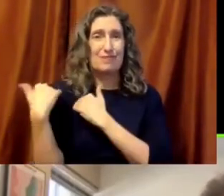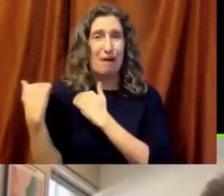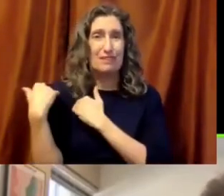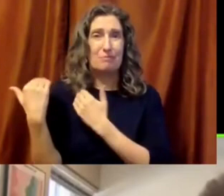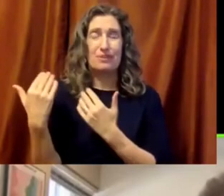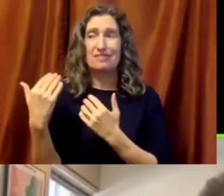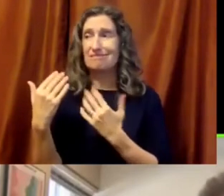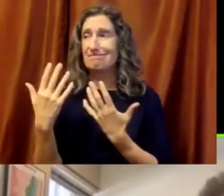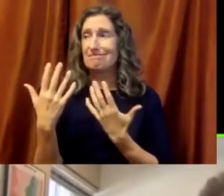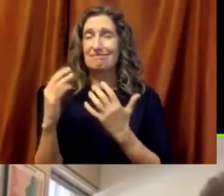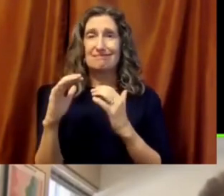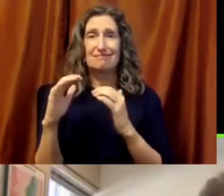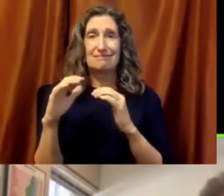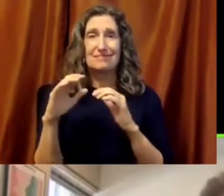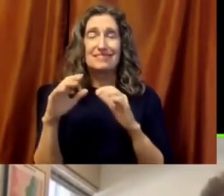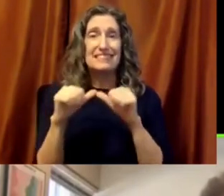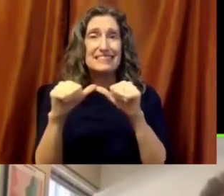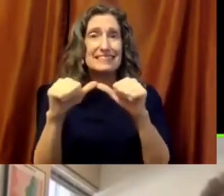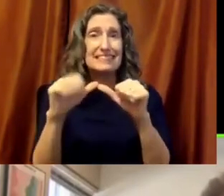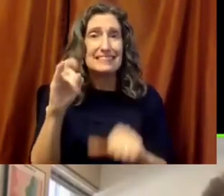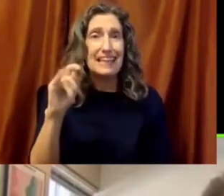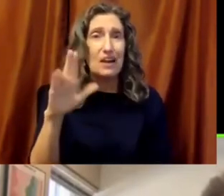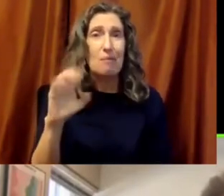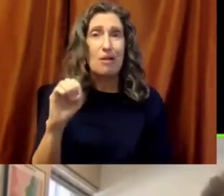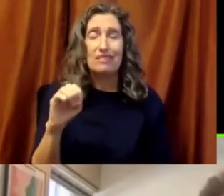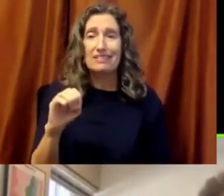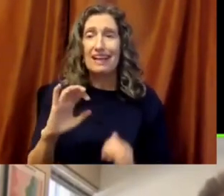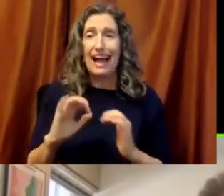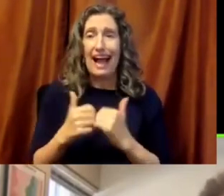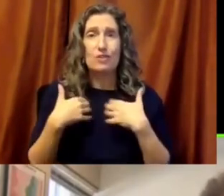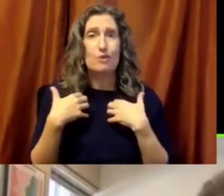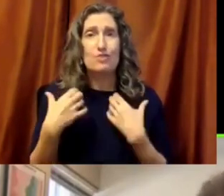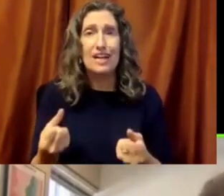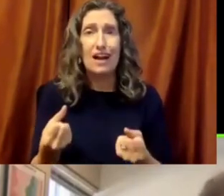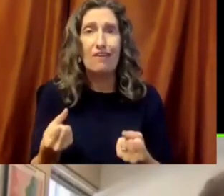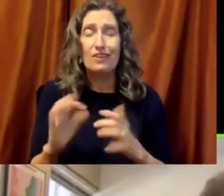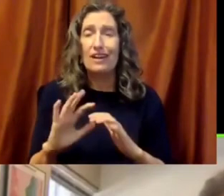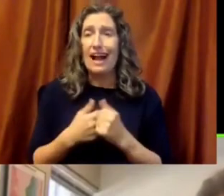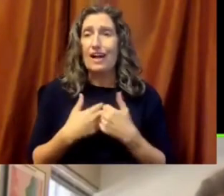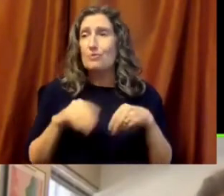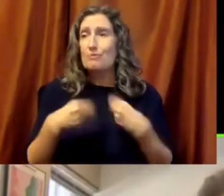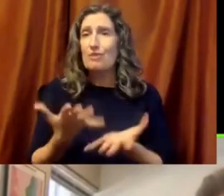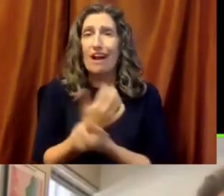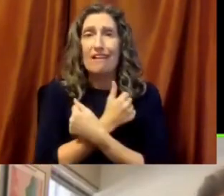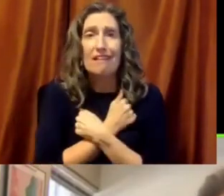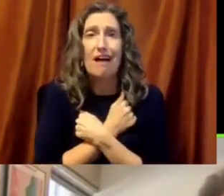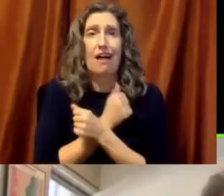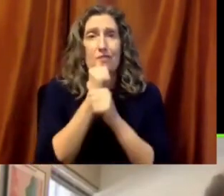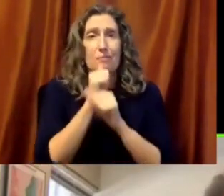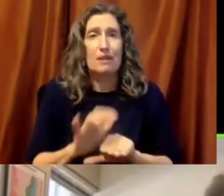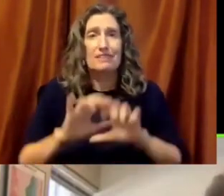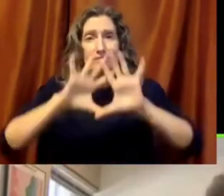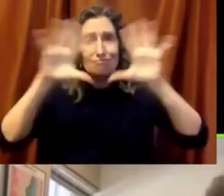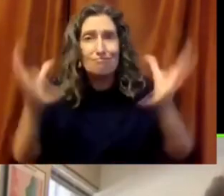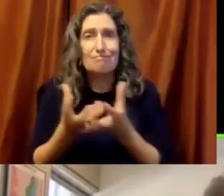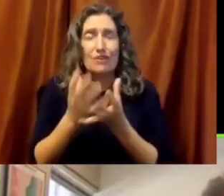being responsible, sustainable, resilient? How are we being a loving community, a blessed